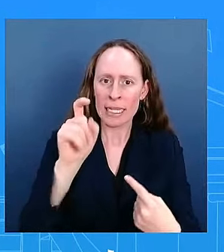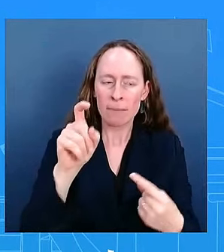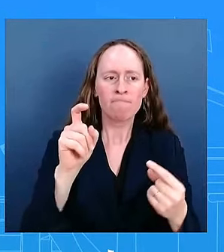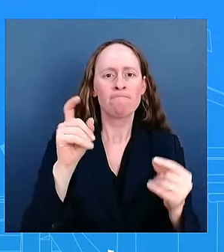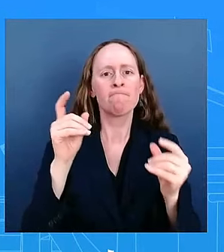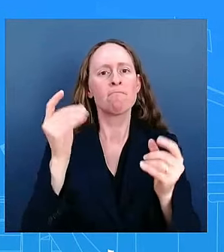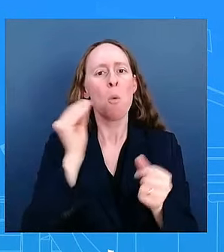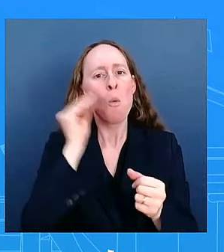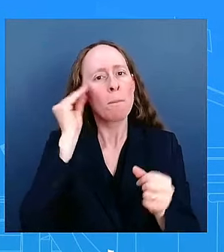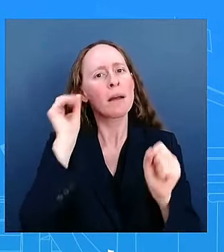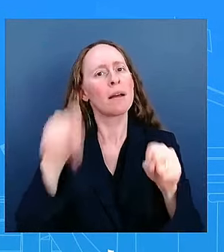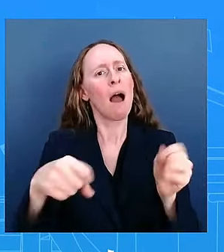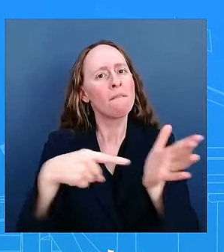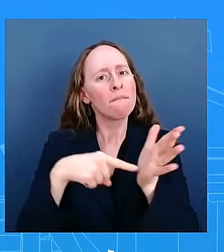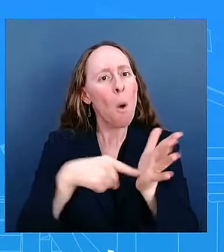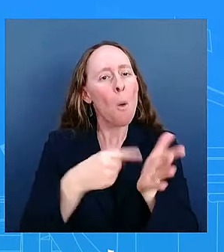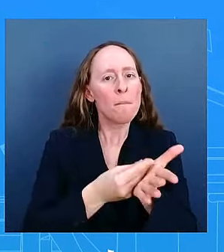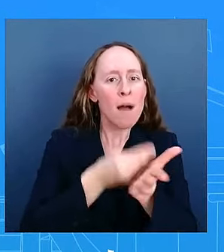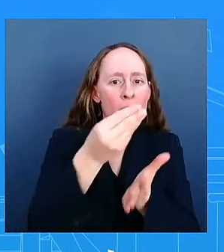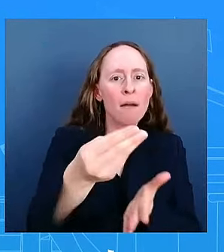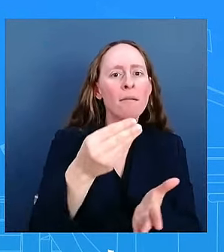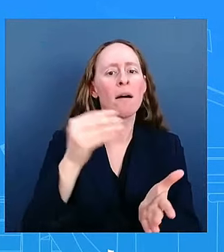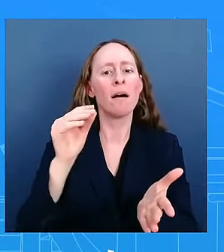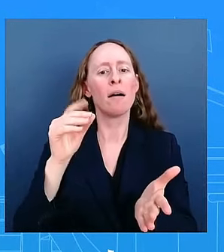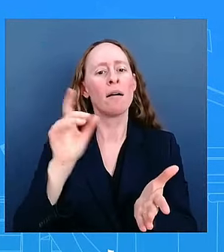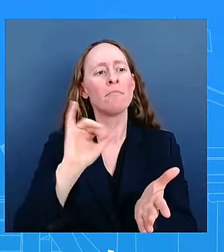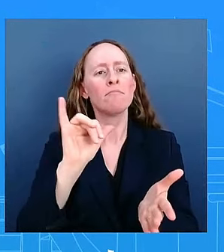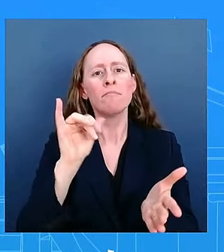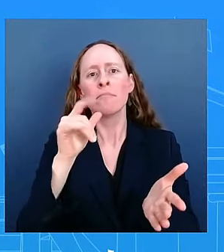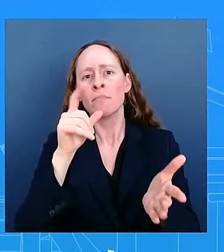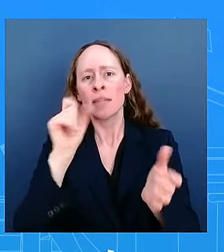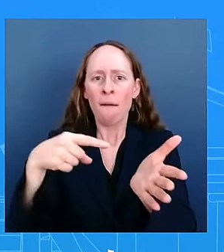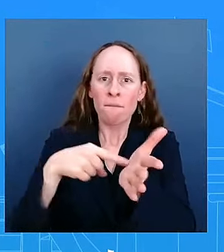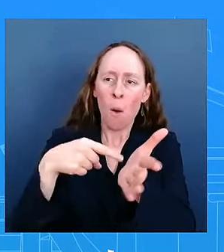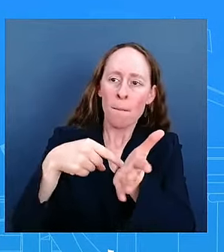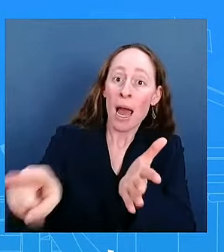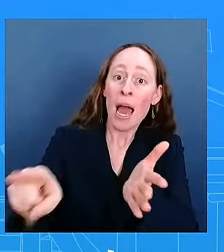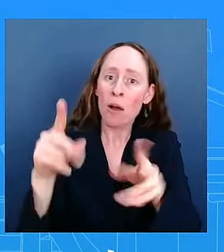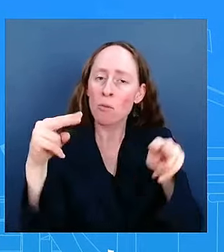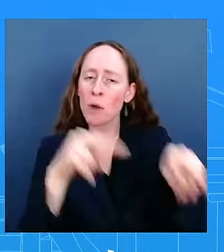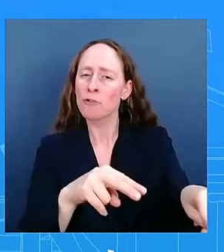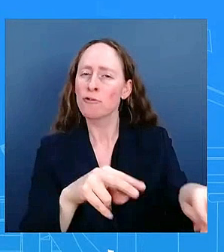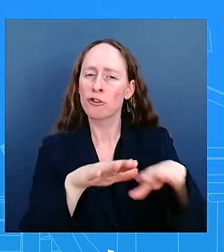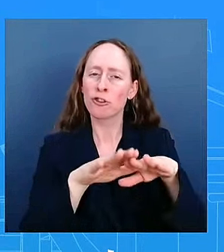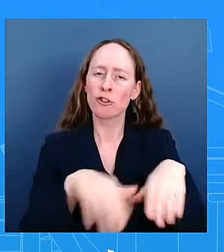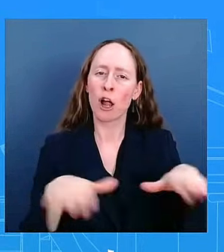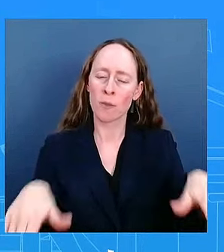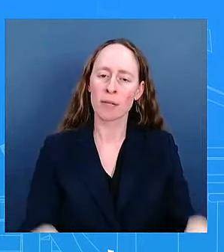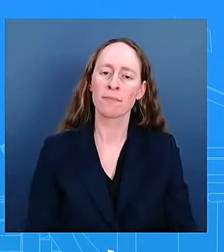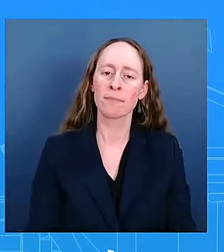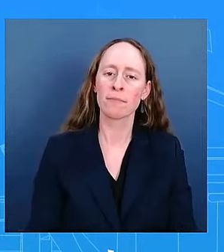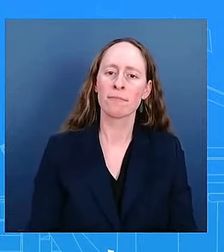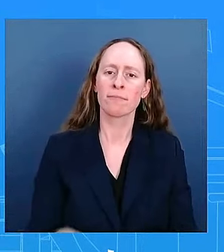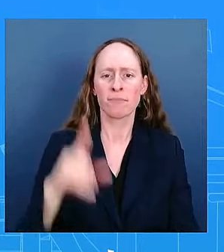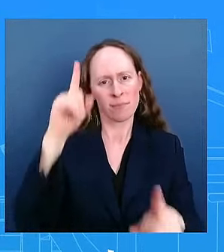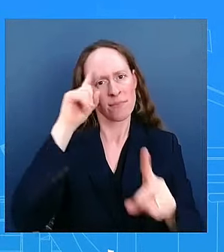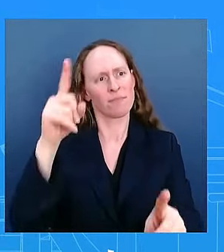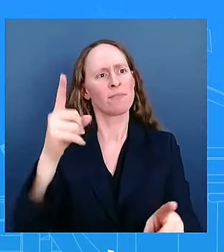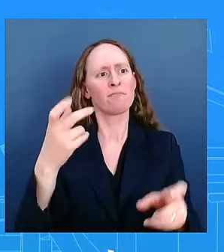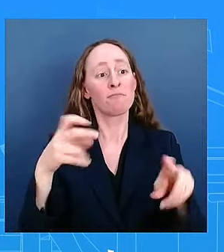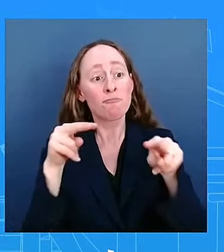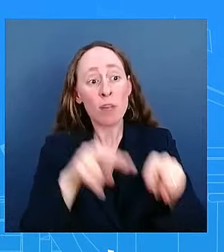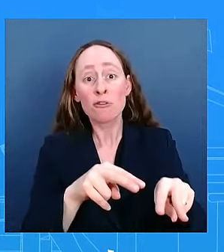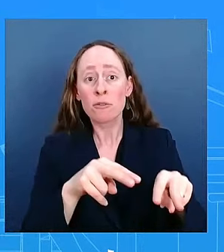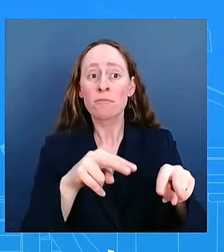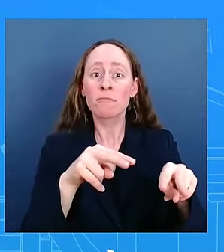articulated to add to the supply of affordable housing and add to the supply of affordable child care so we just need to roll up our sleeves and work together on those